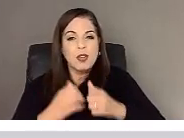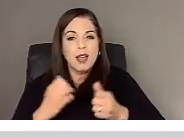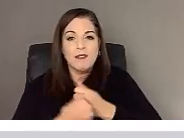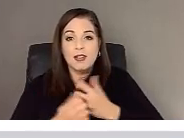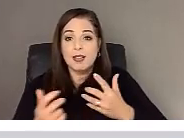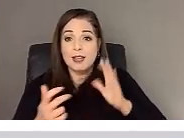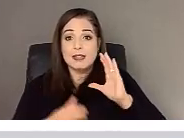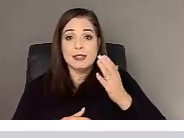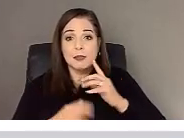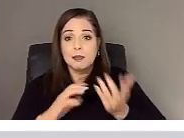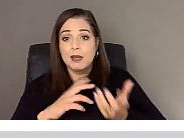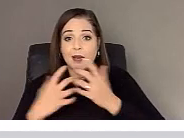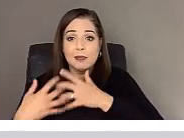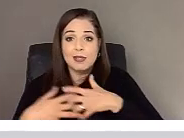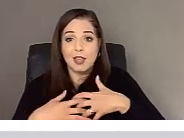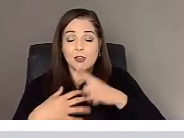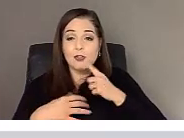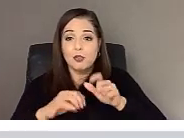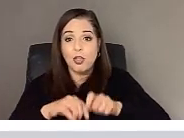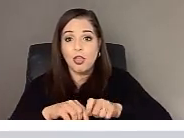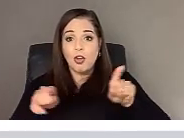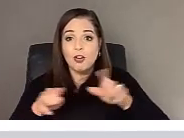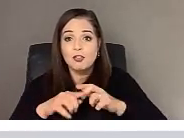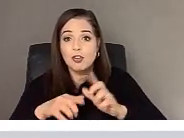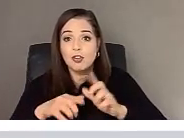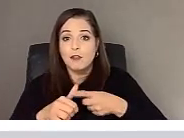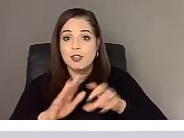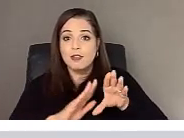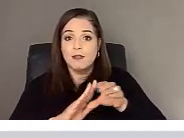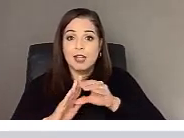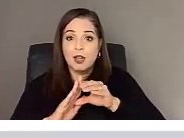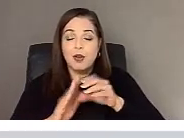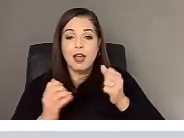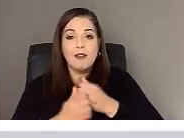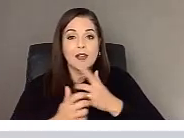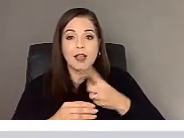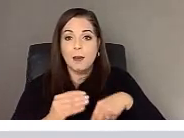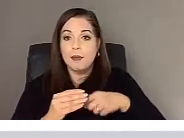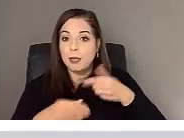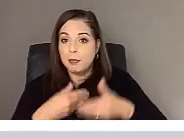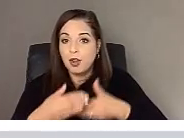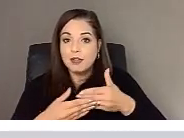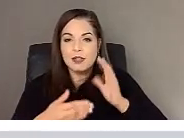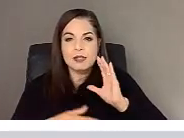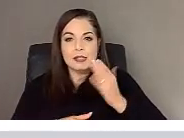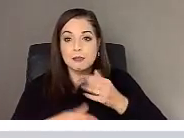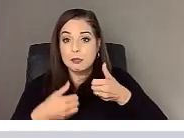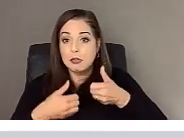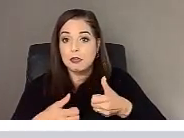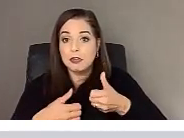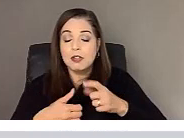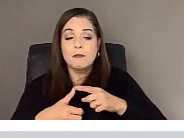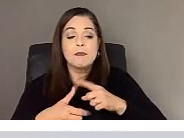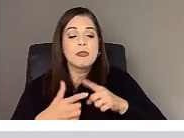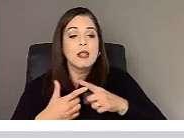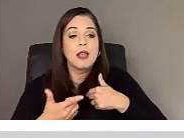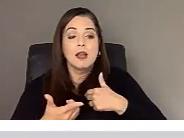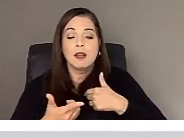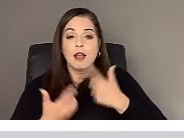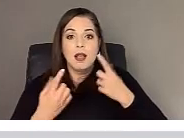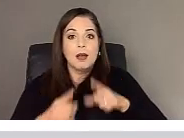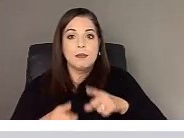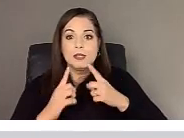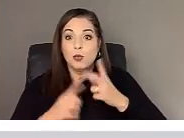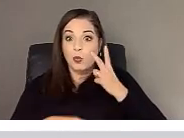coming together to launch our first publication snapshot video. Everything about the process seemed to be good. And then we